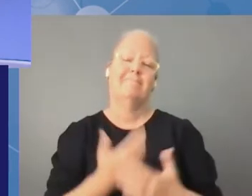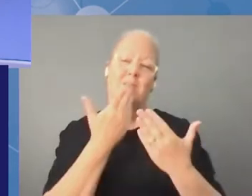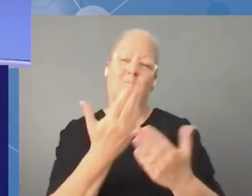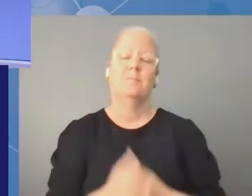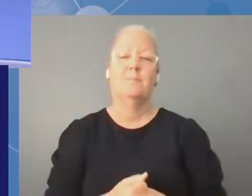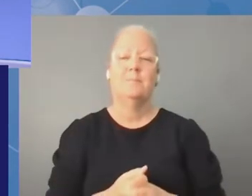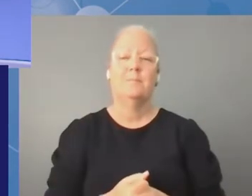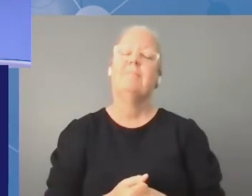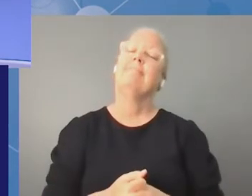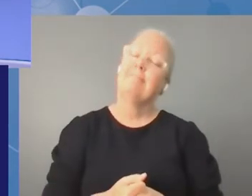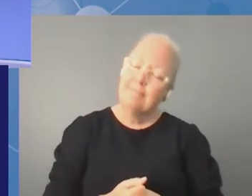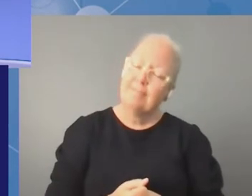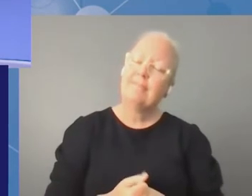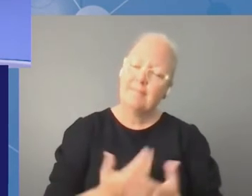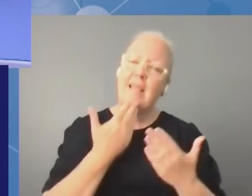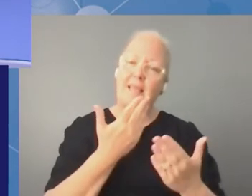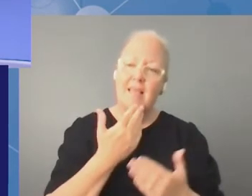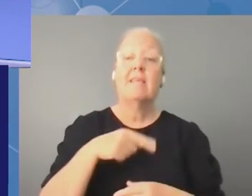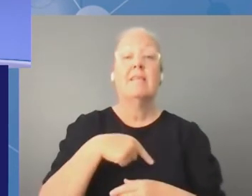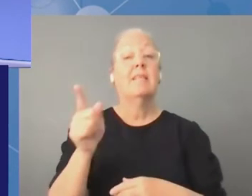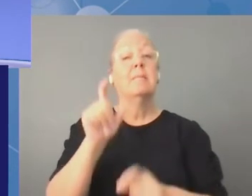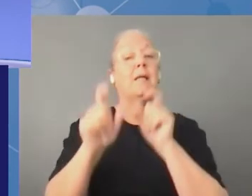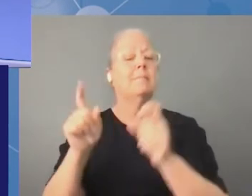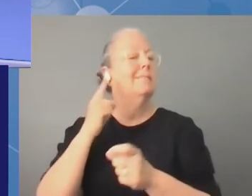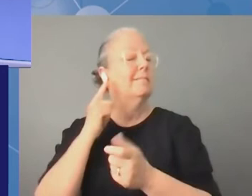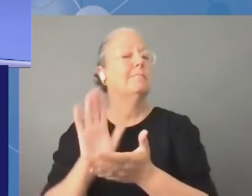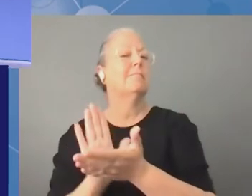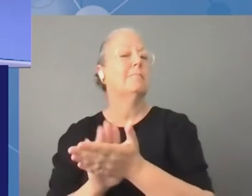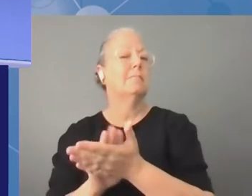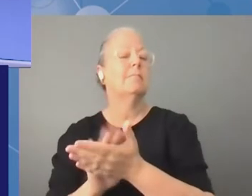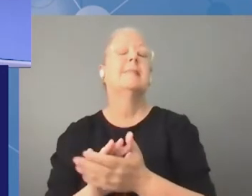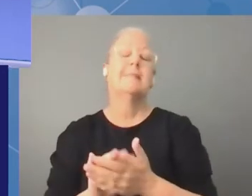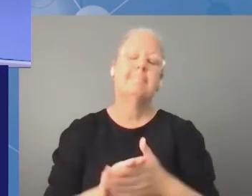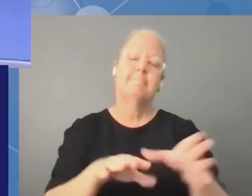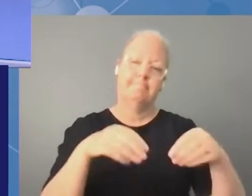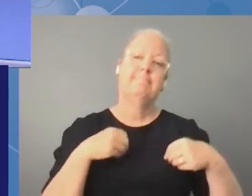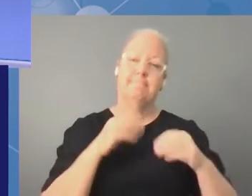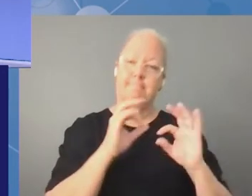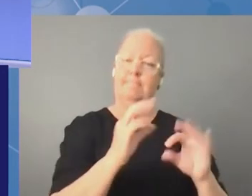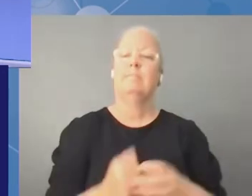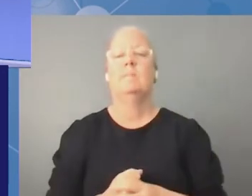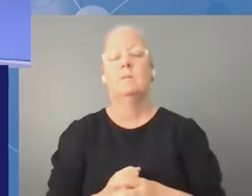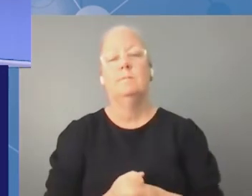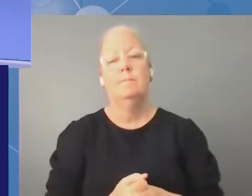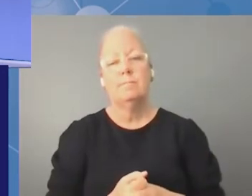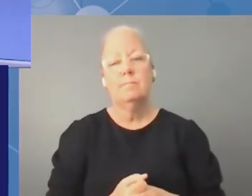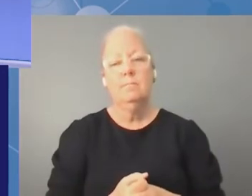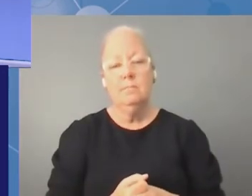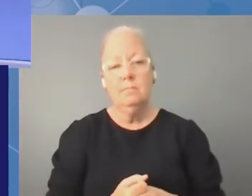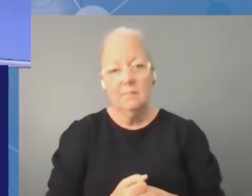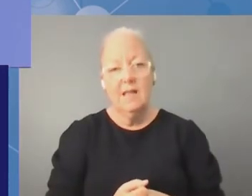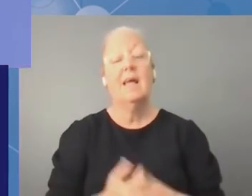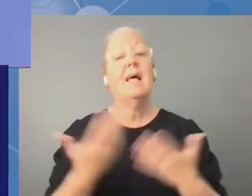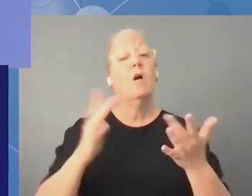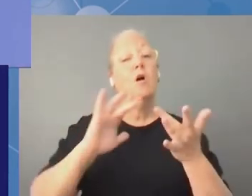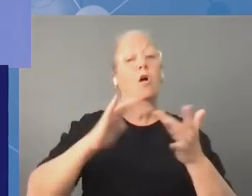very much judith yes uh the point is taken yes um let's just go online and i'm so sorry